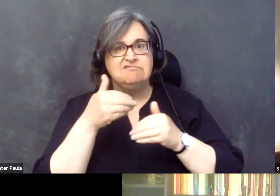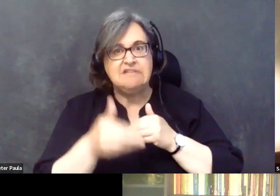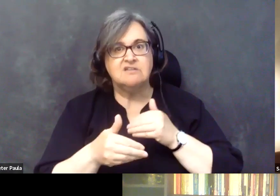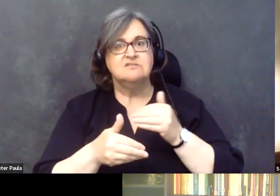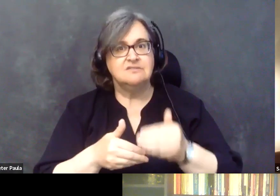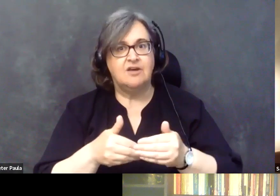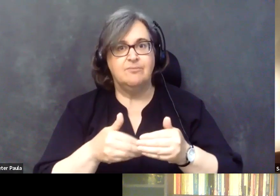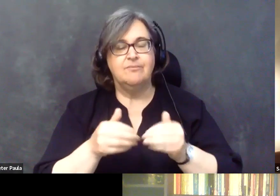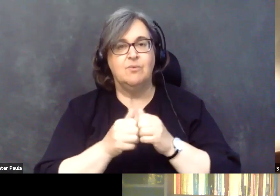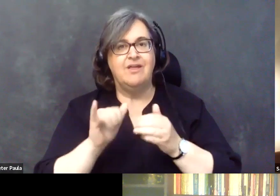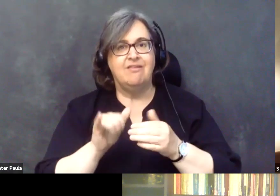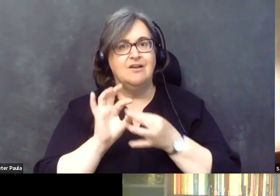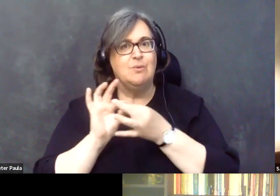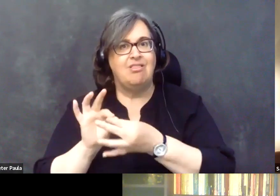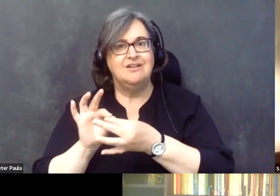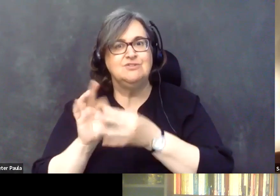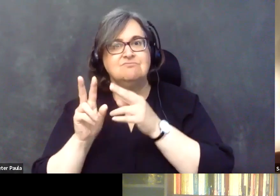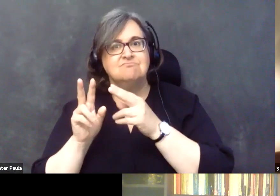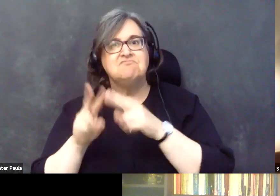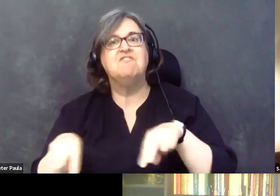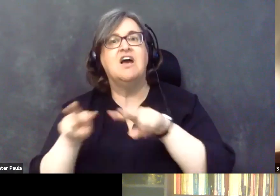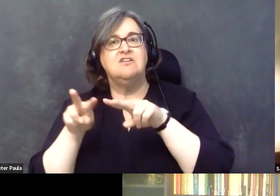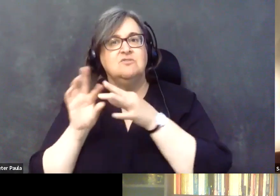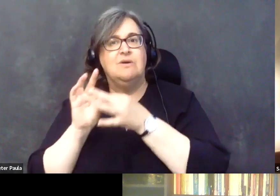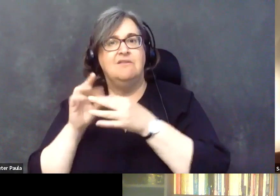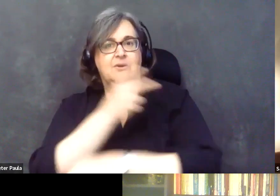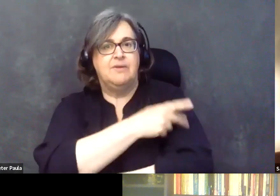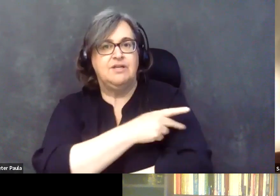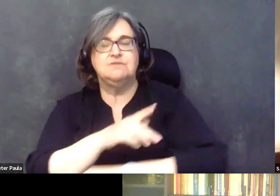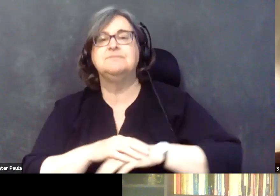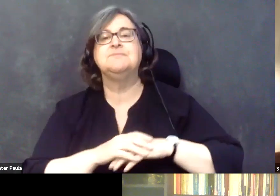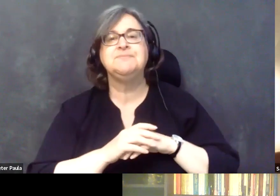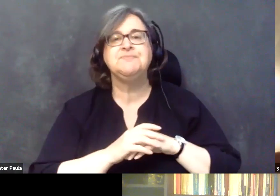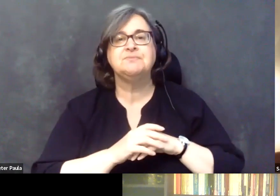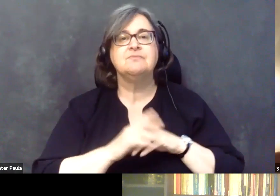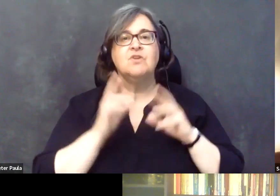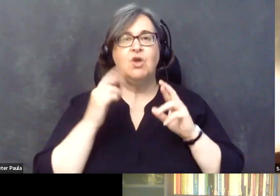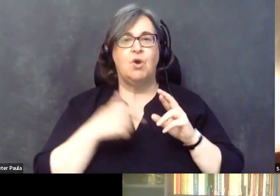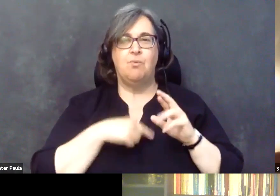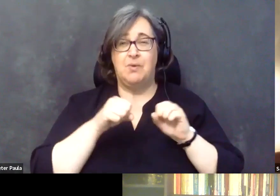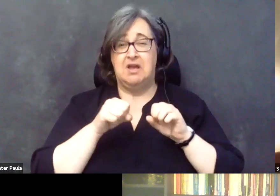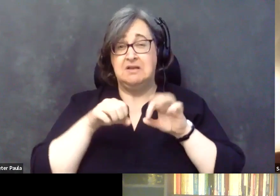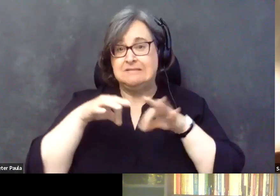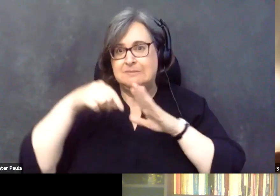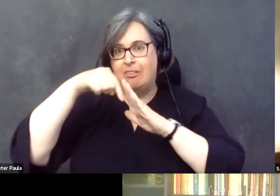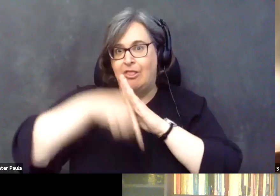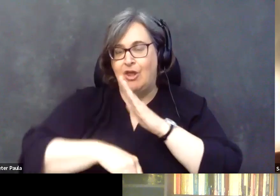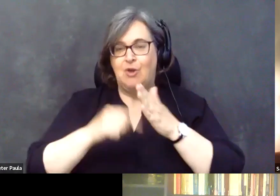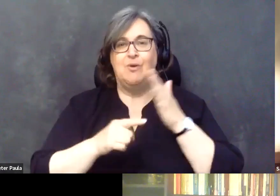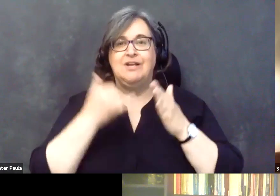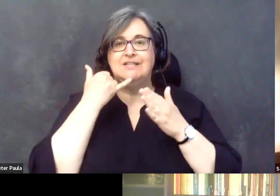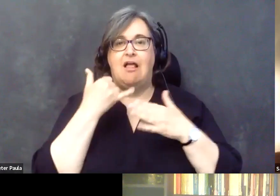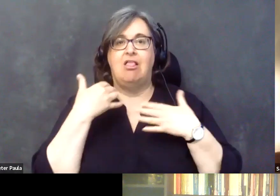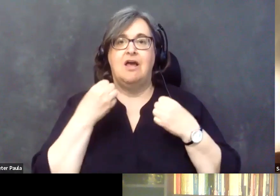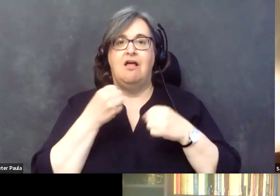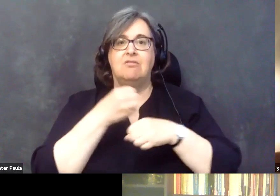with that. You know, we're going to get into the, I hope that we get into the nitty gritty of what telehealth looks like and how